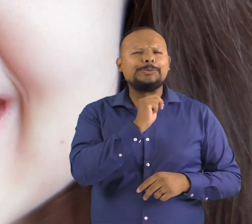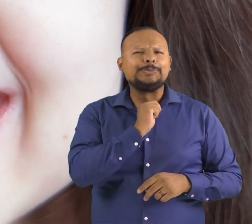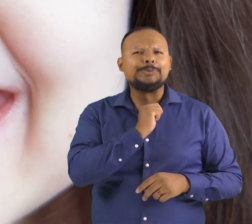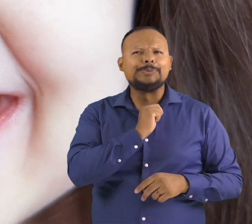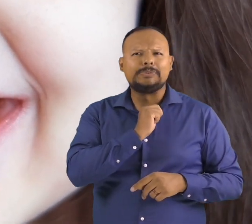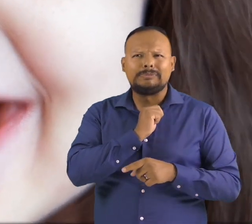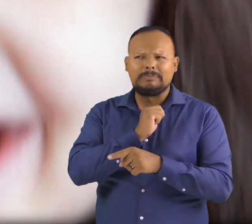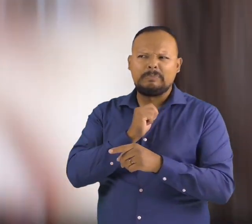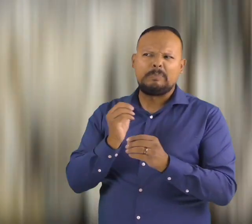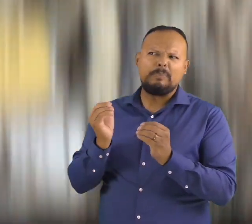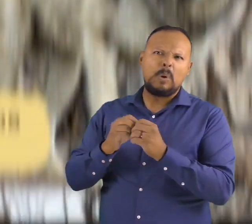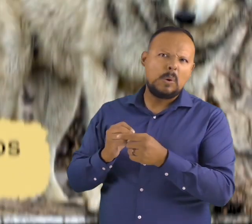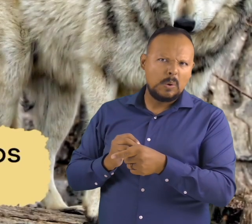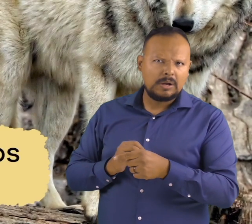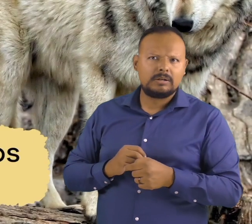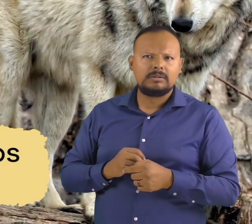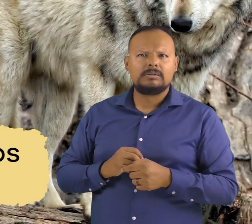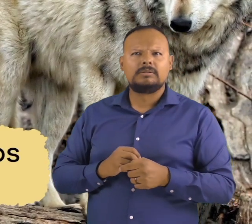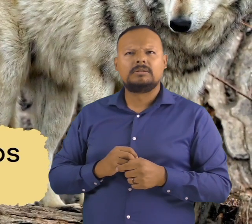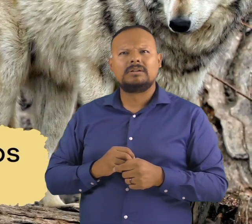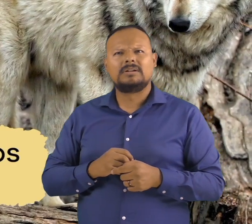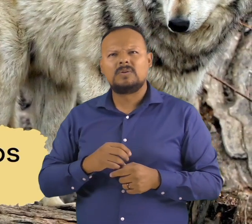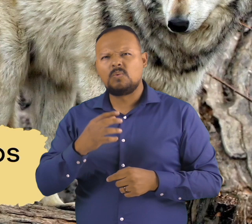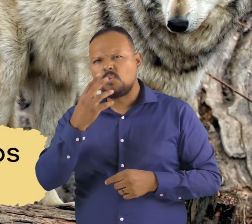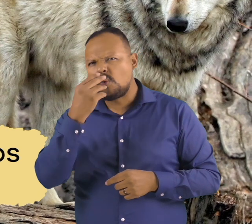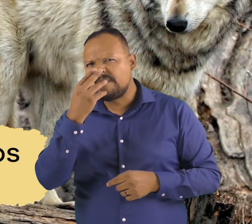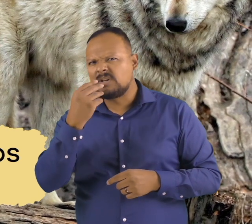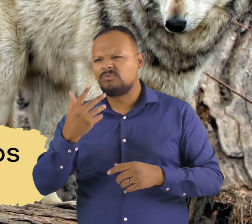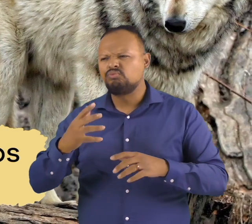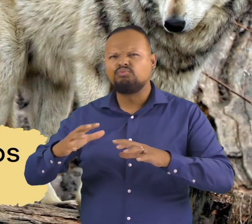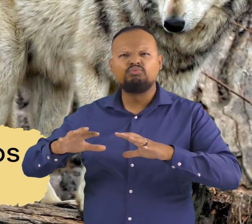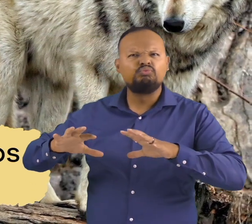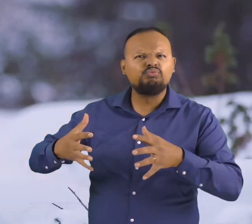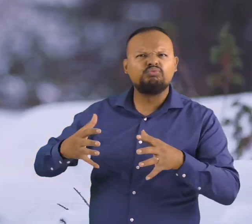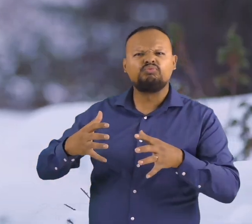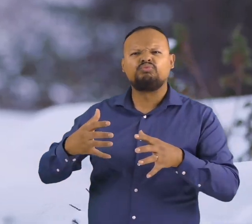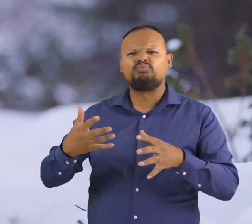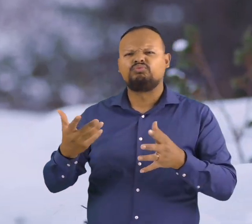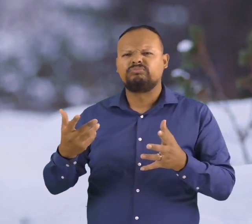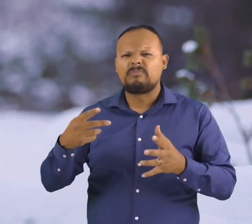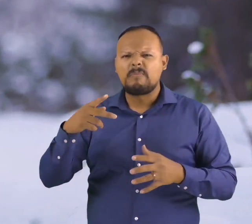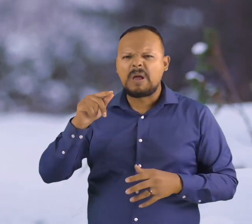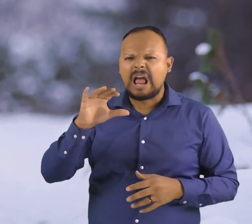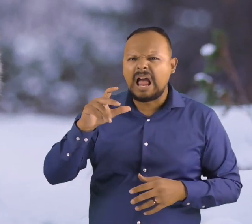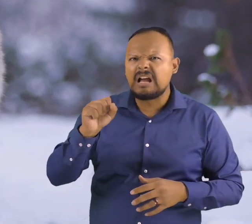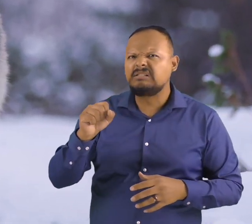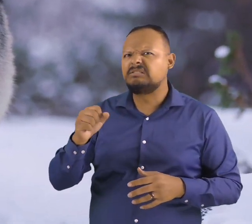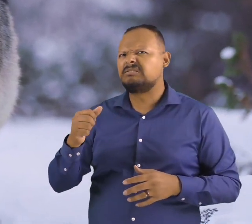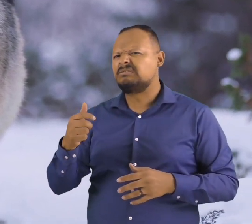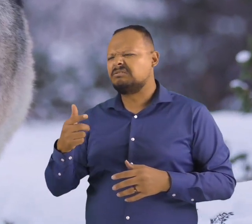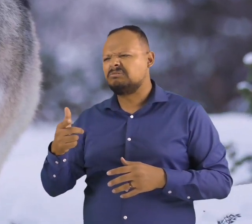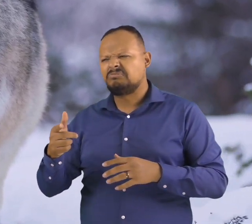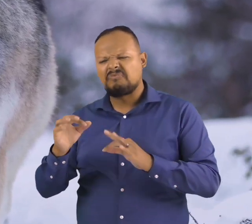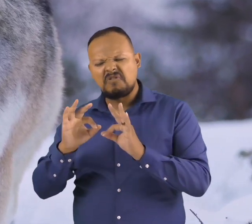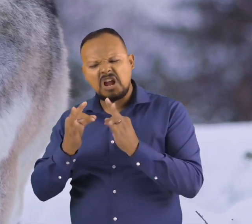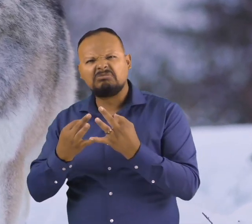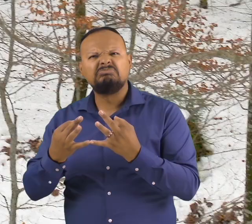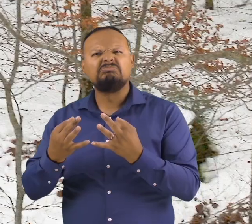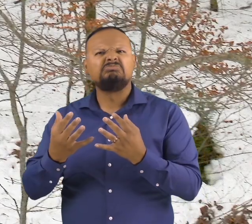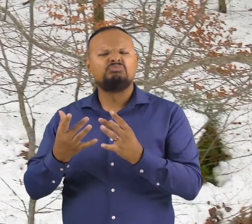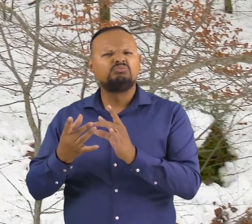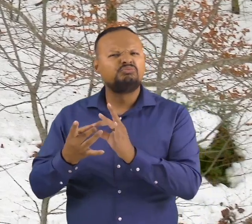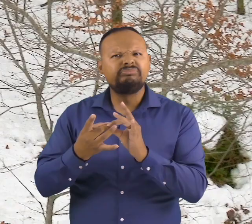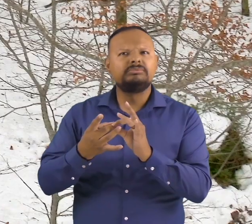humans have. Wolves live in groups called packs. The pack members are often family members,